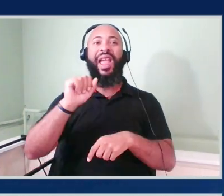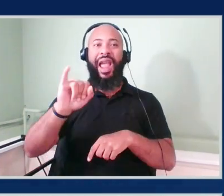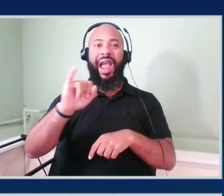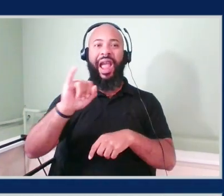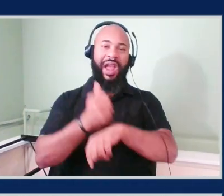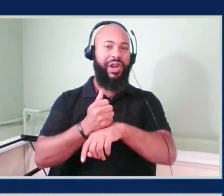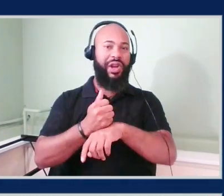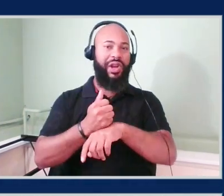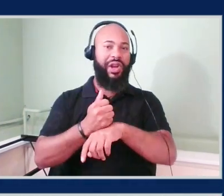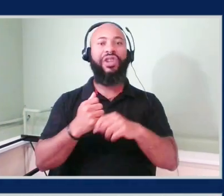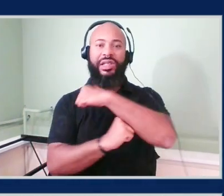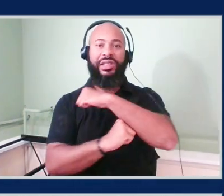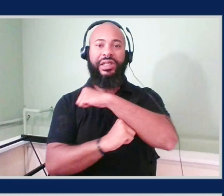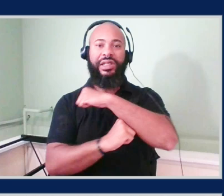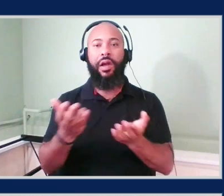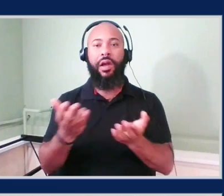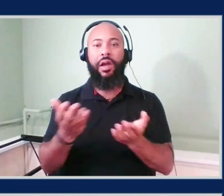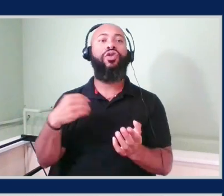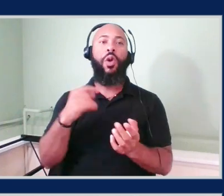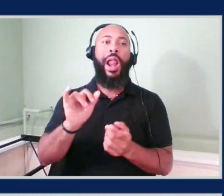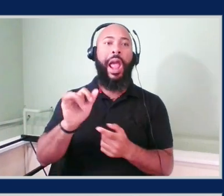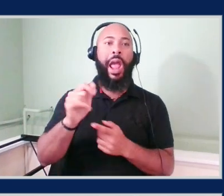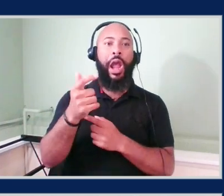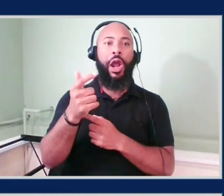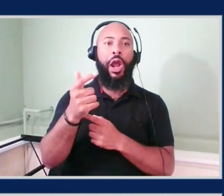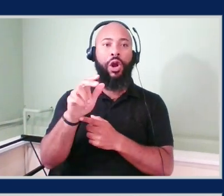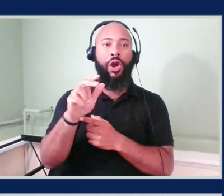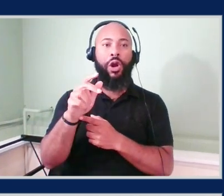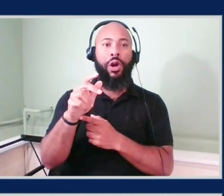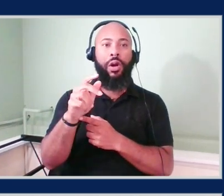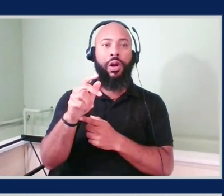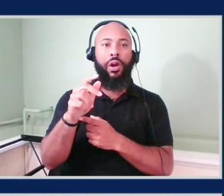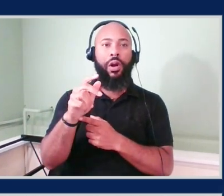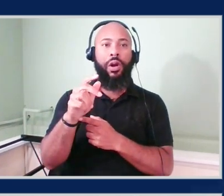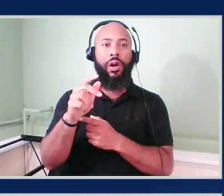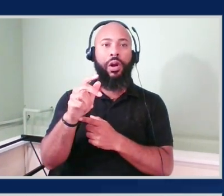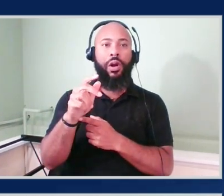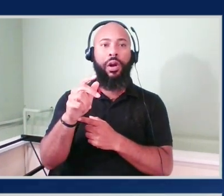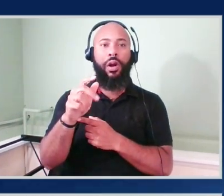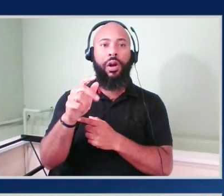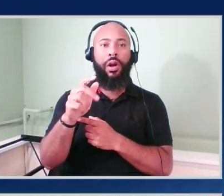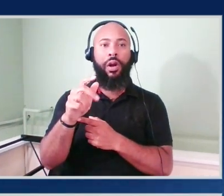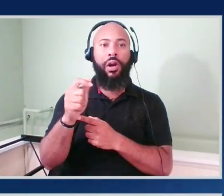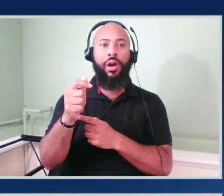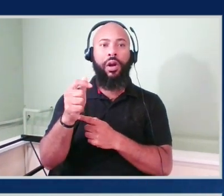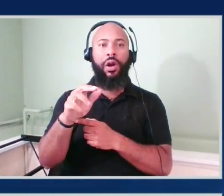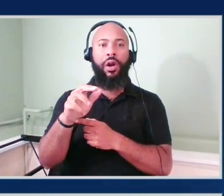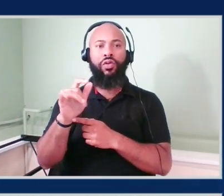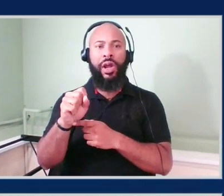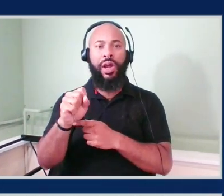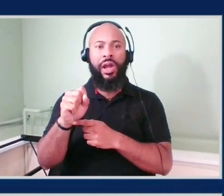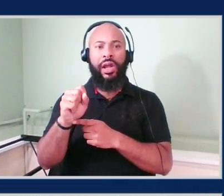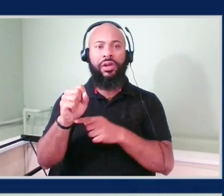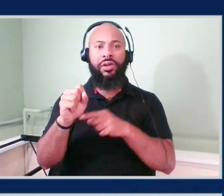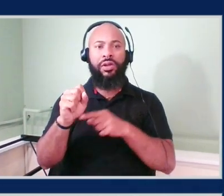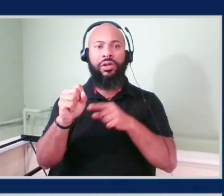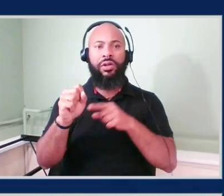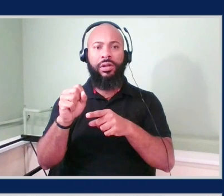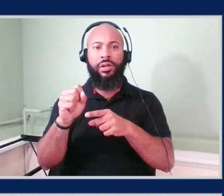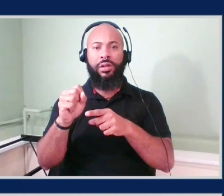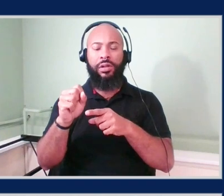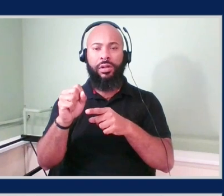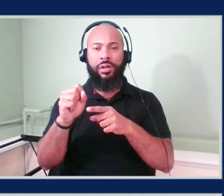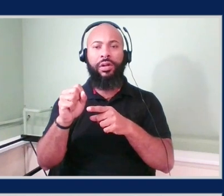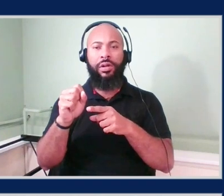certification. guardrails. mean, guardrails. AI is making its way into the security specialty anyway. So yeah. And you know what's actually interesting is that